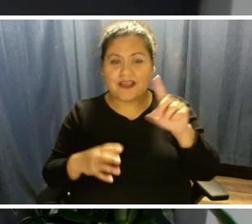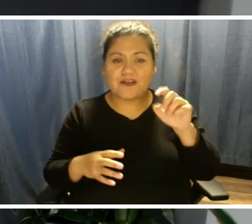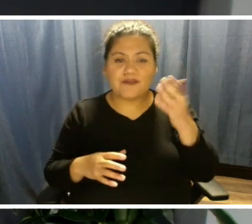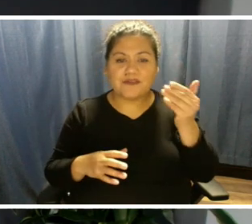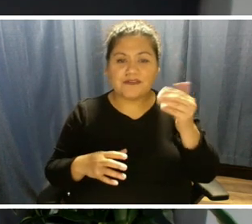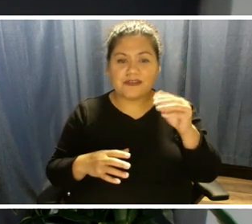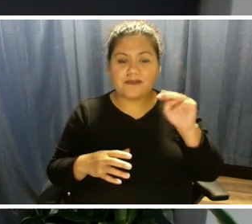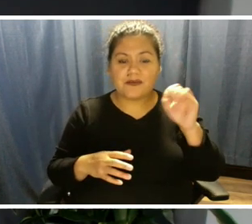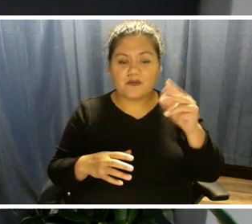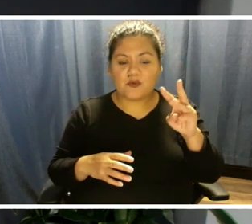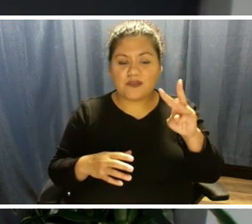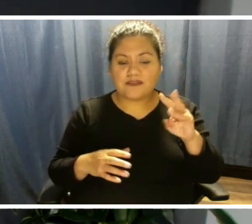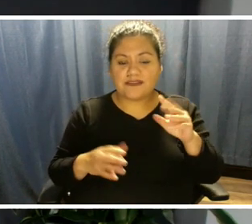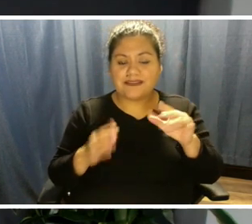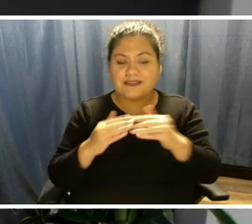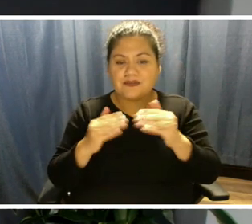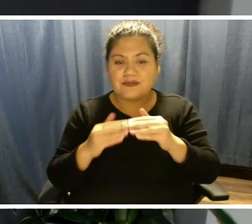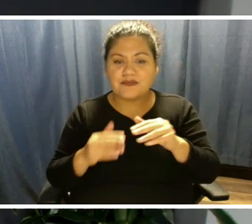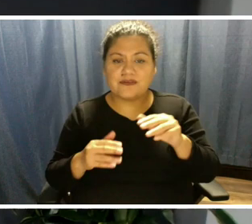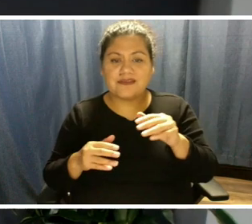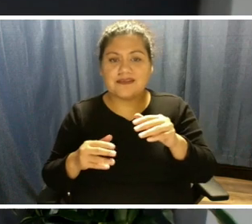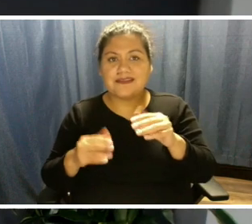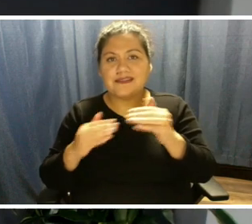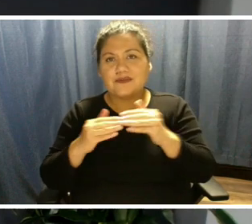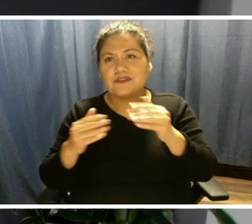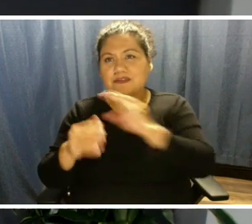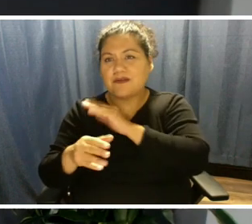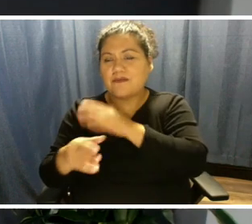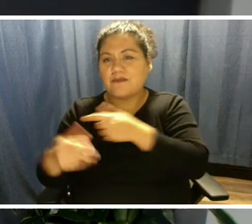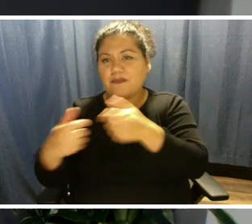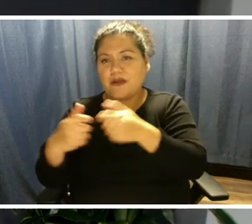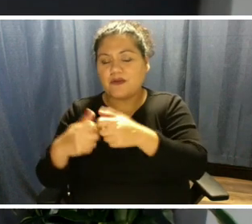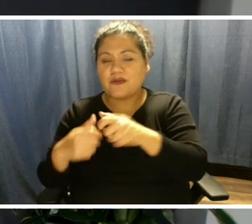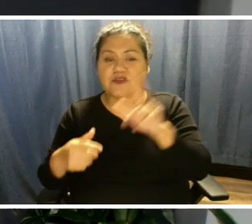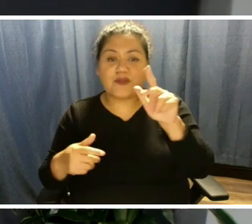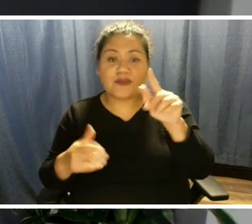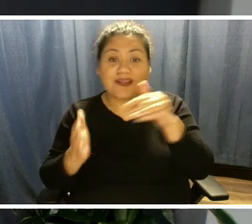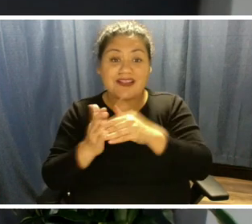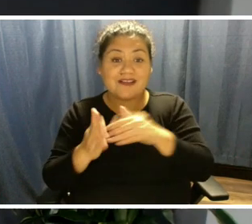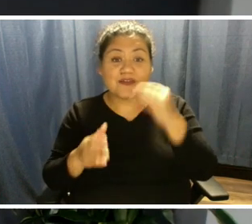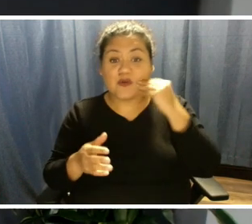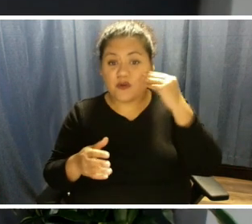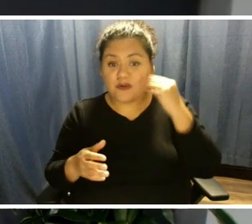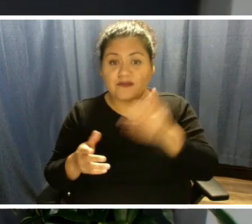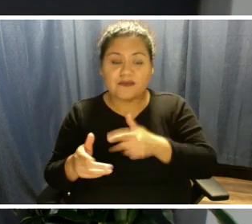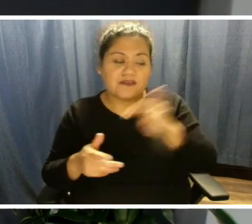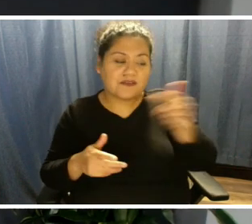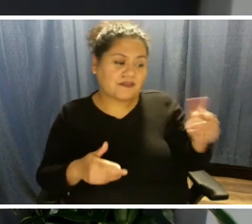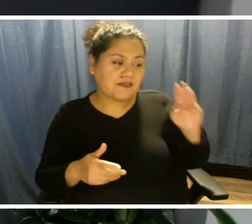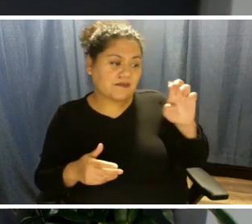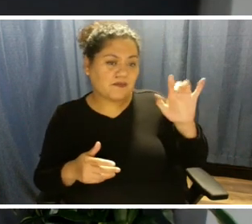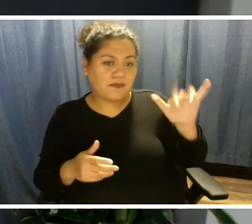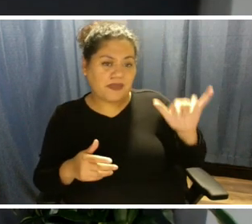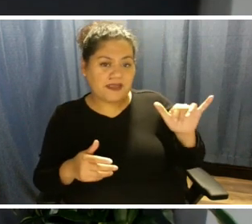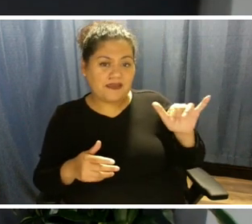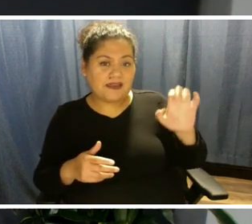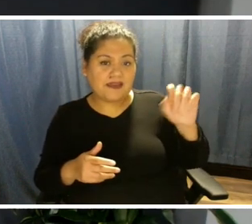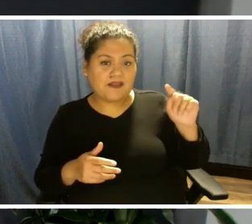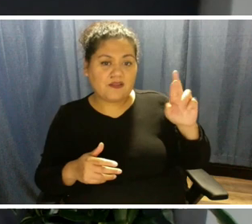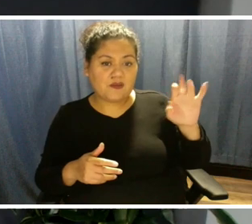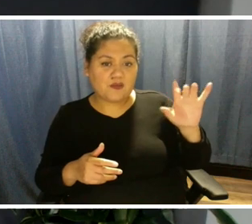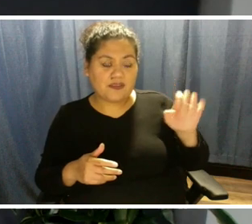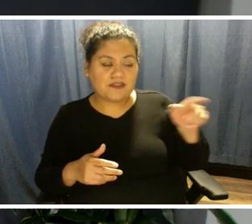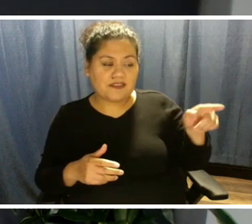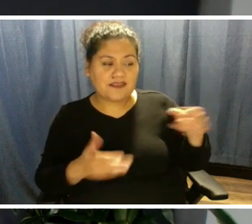equivalent to powering 23,000 homes. I'm first going to turn it over to Benny Etheridge. Benny, I talked a little bit about